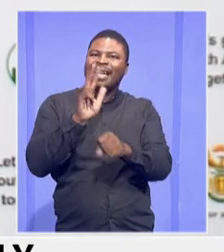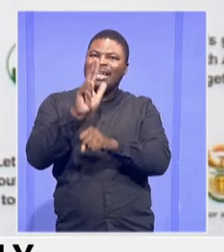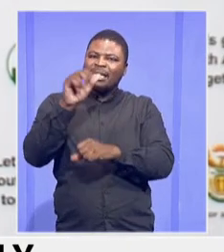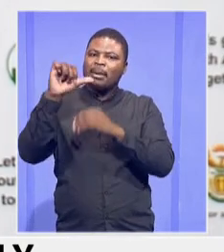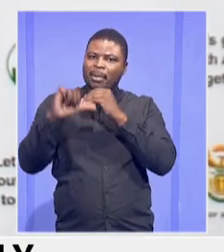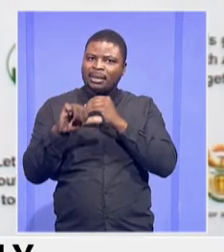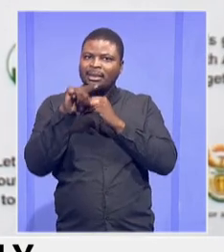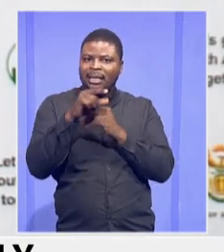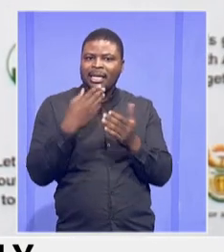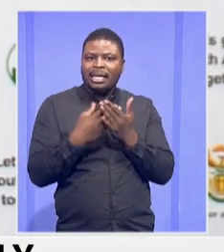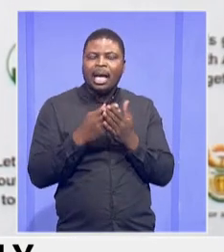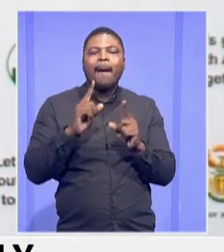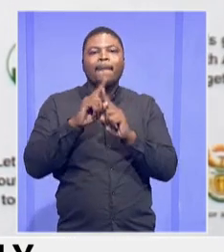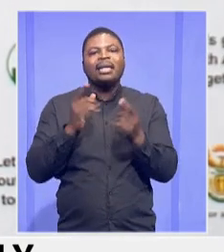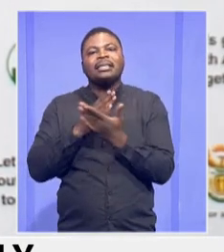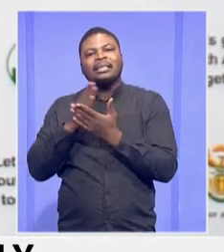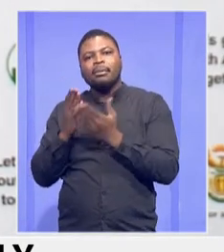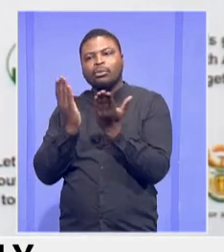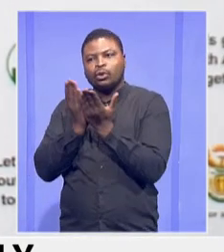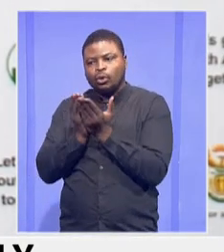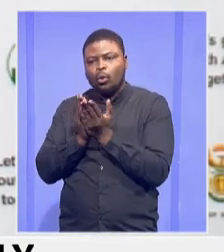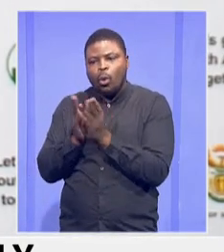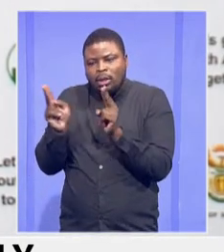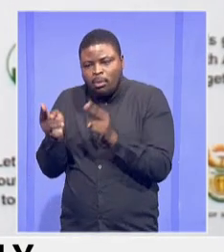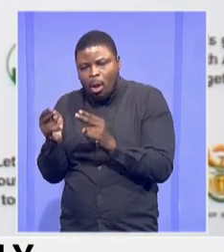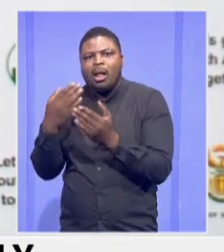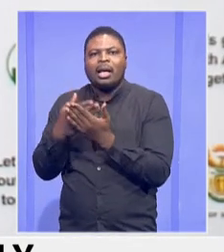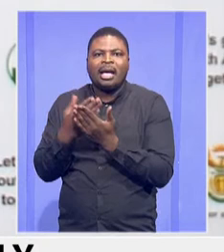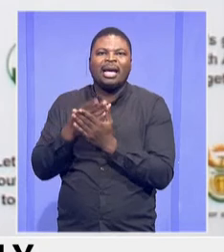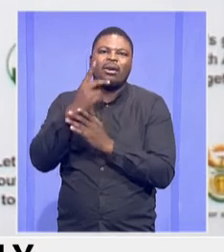and the complexity of the school.